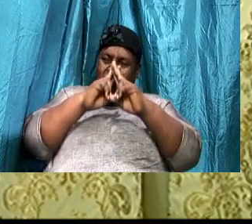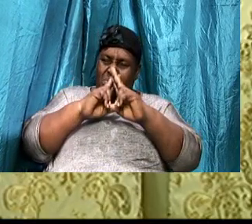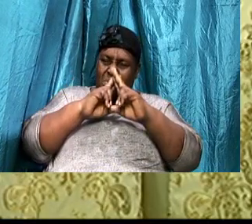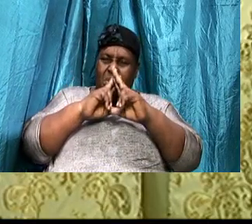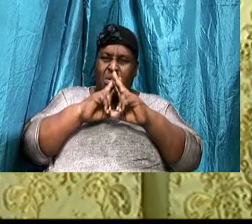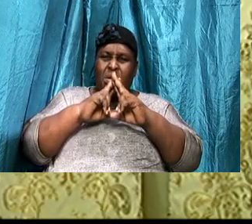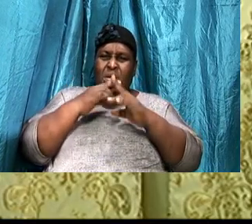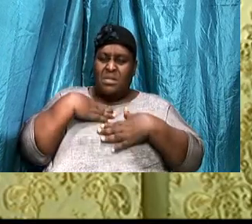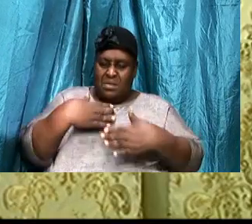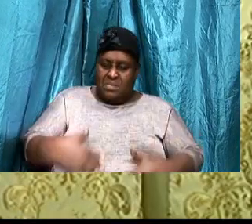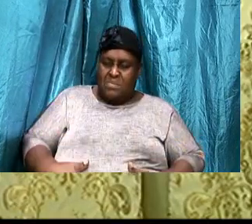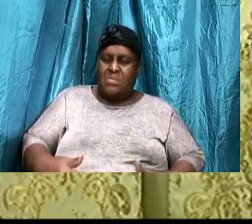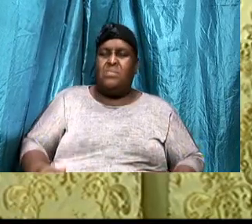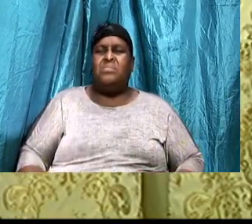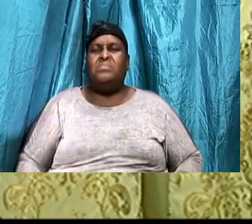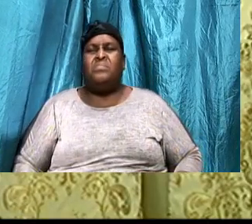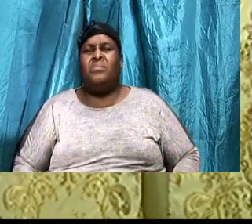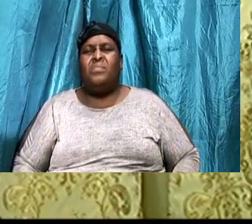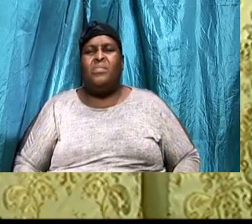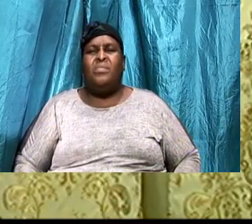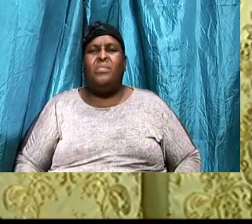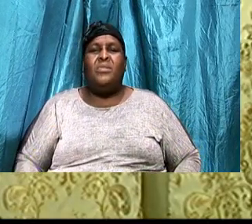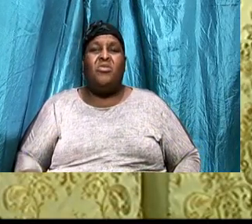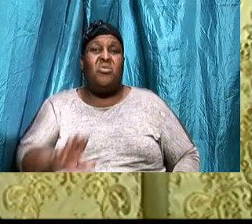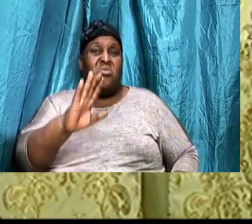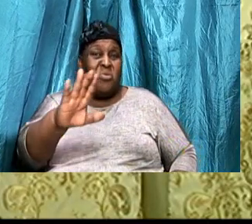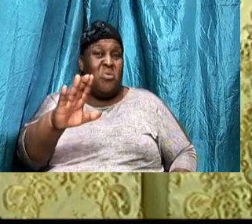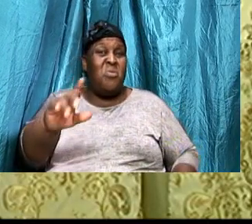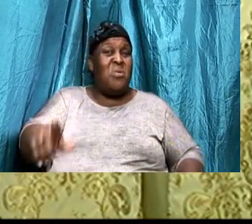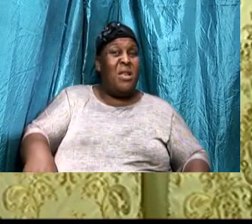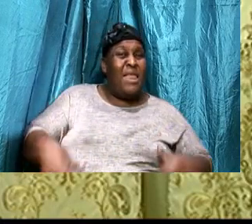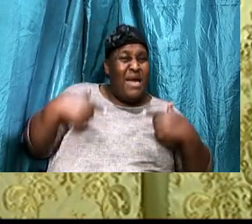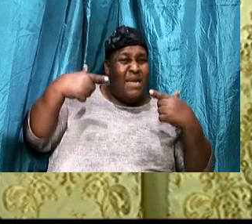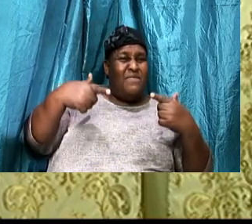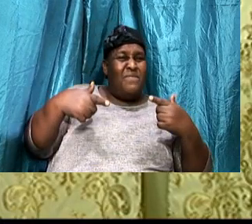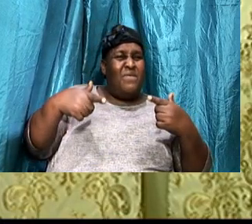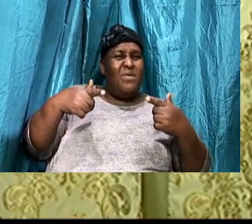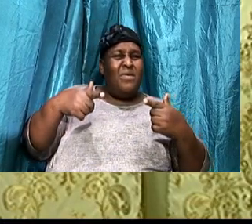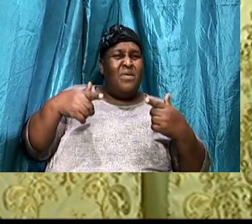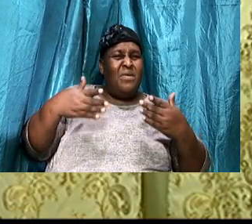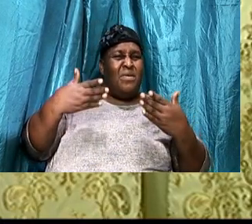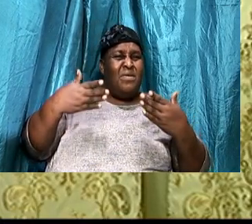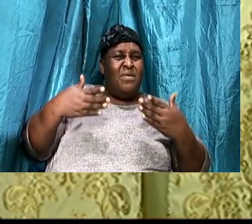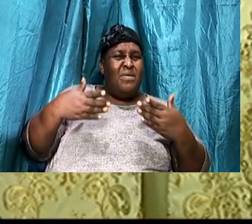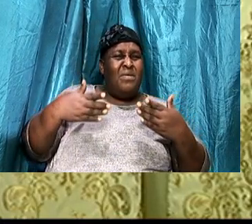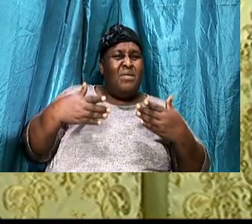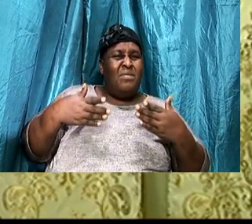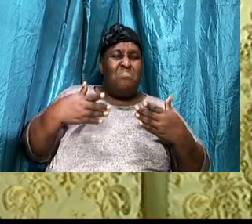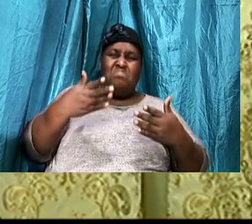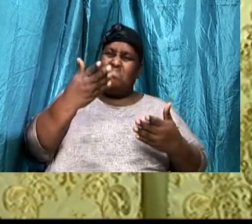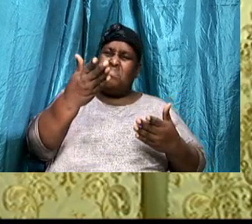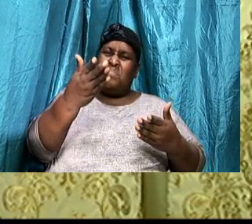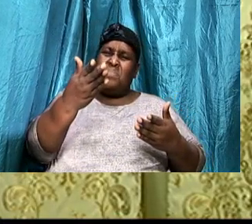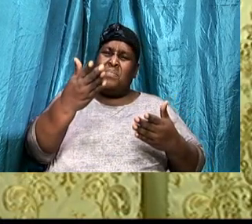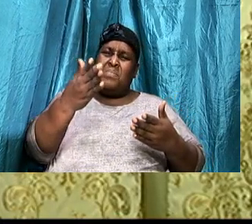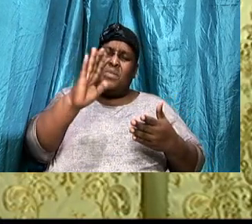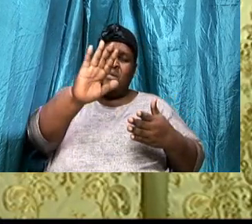The temple, Does your lifestyle glorify God, If you are not eating right,